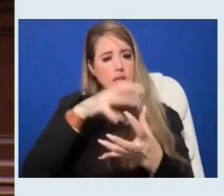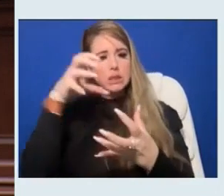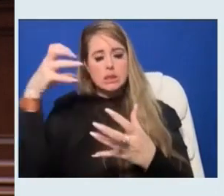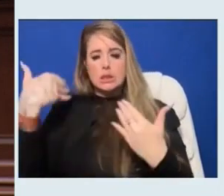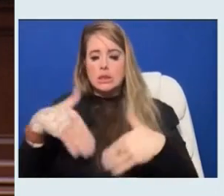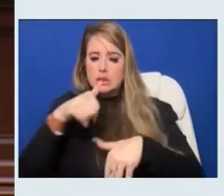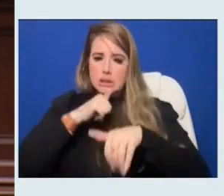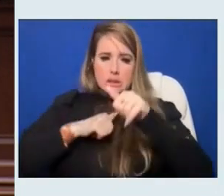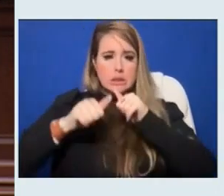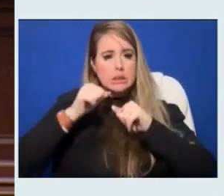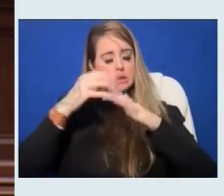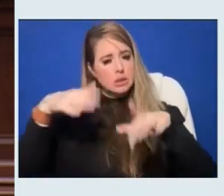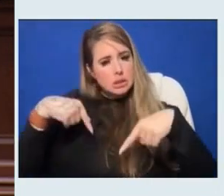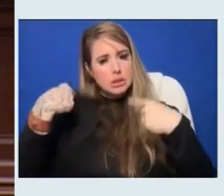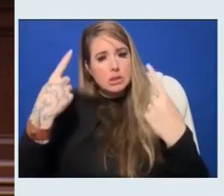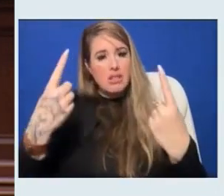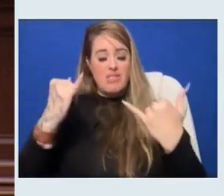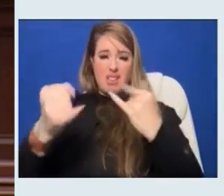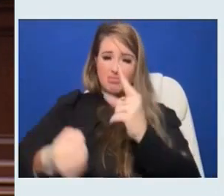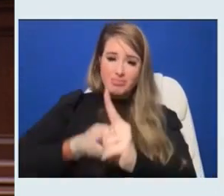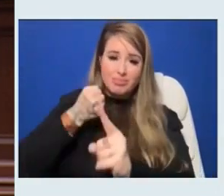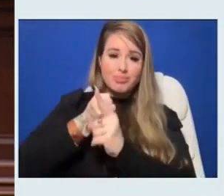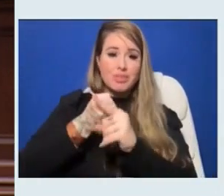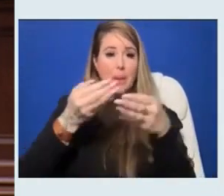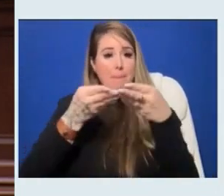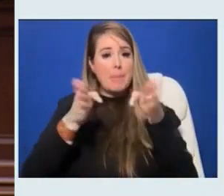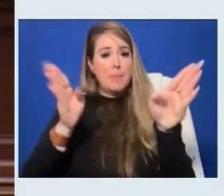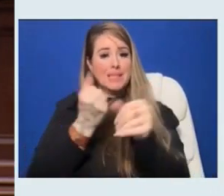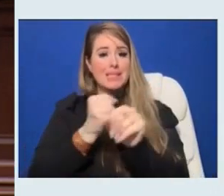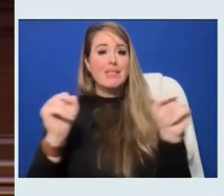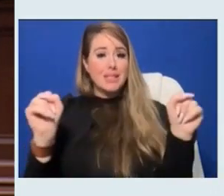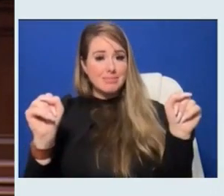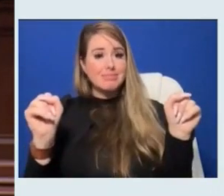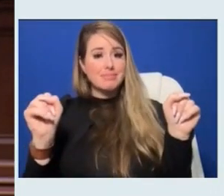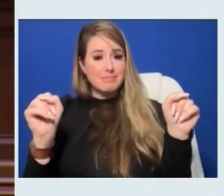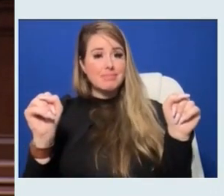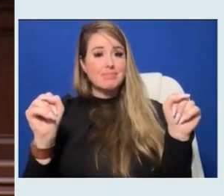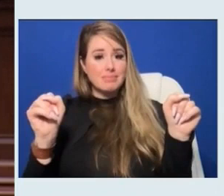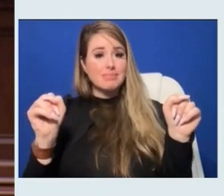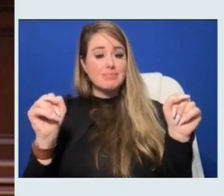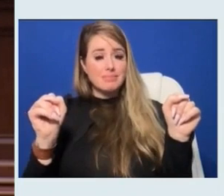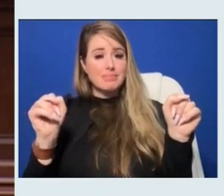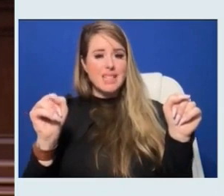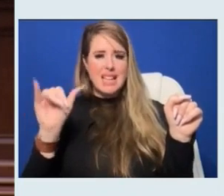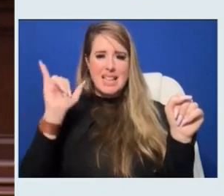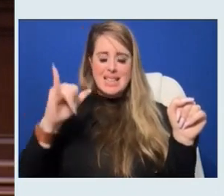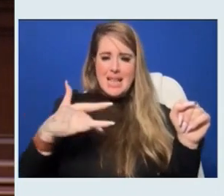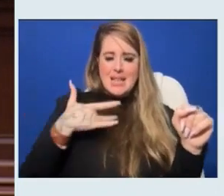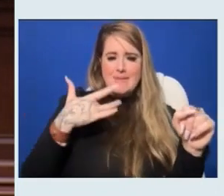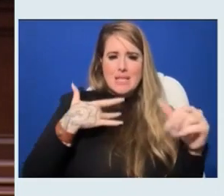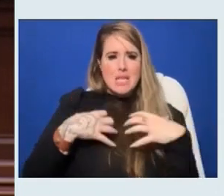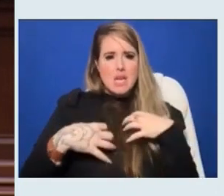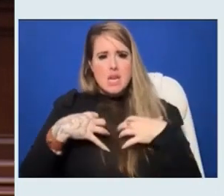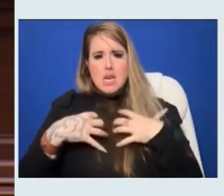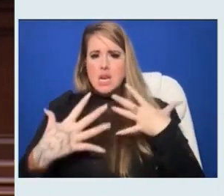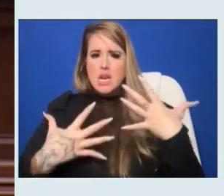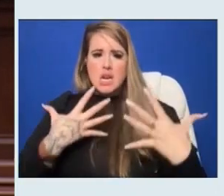and had a profound effect on public safety. You know, that pervasive unease that wormed its way